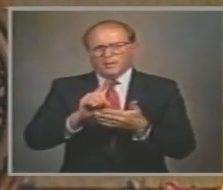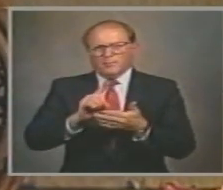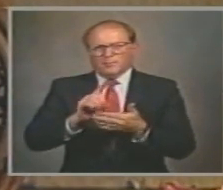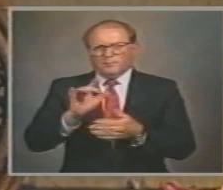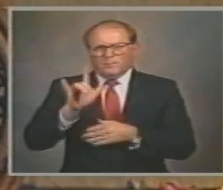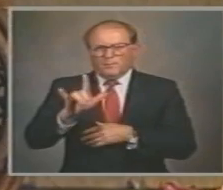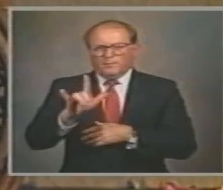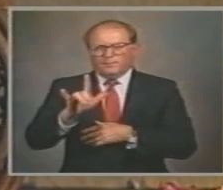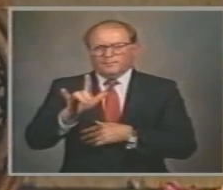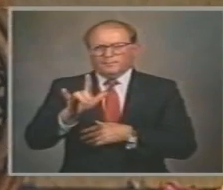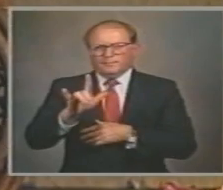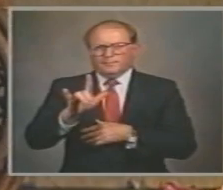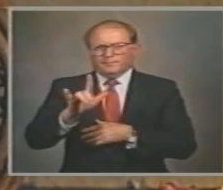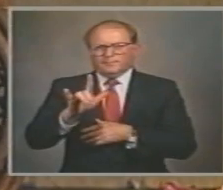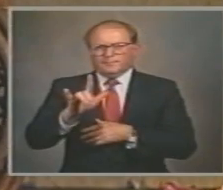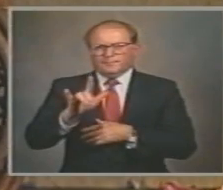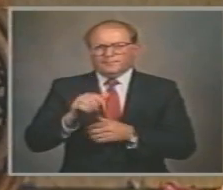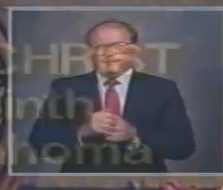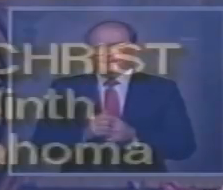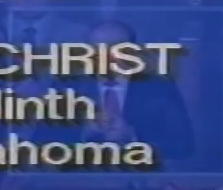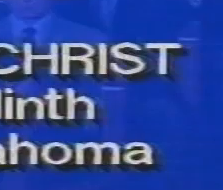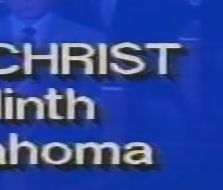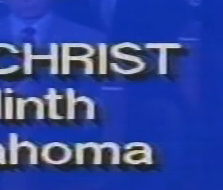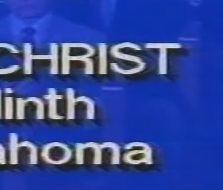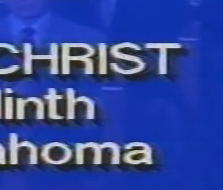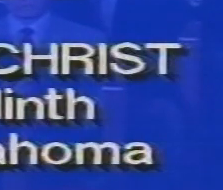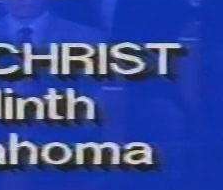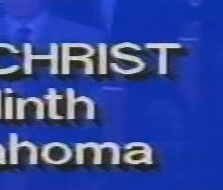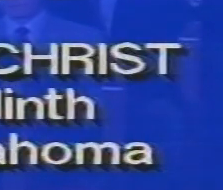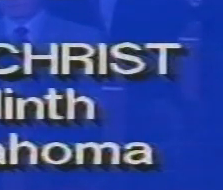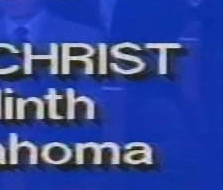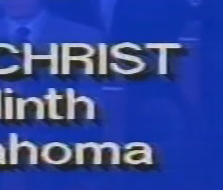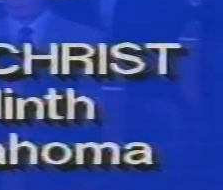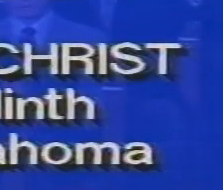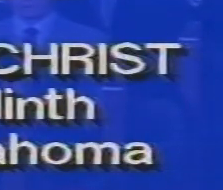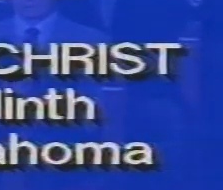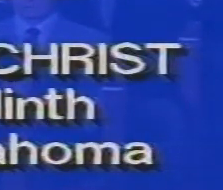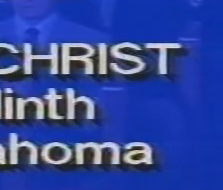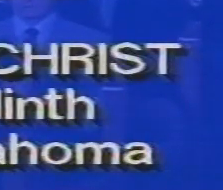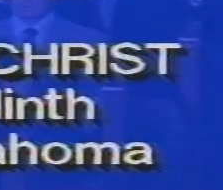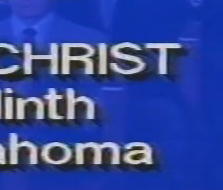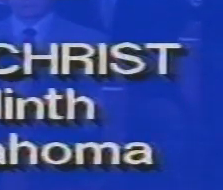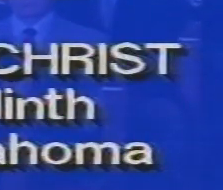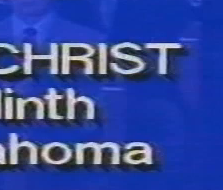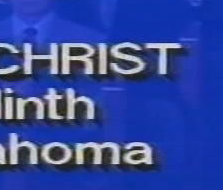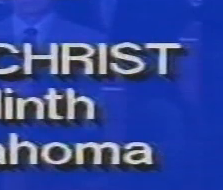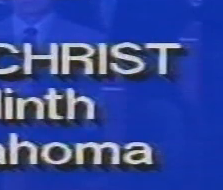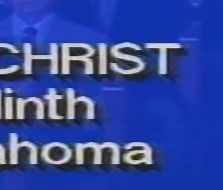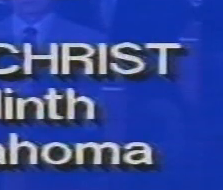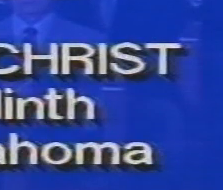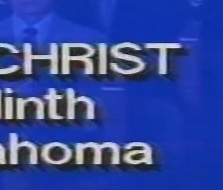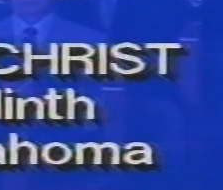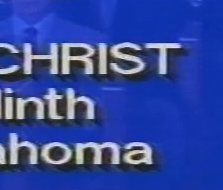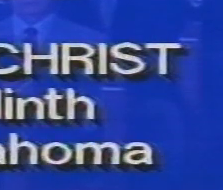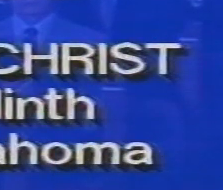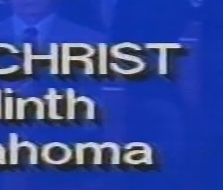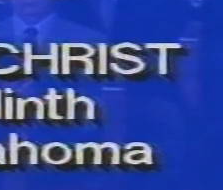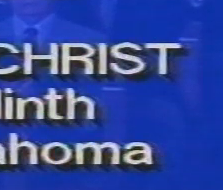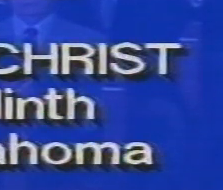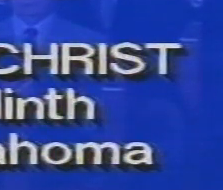God bless you We love you I know the Lord Will find a way for me